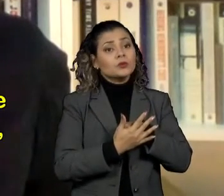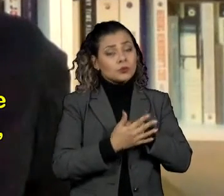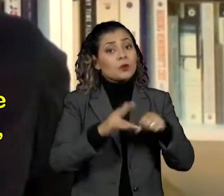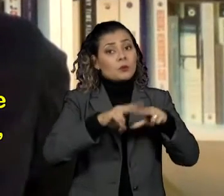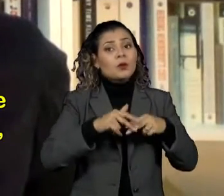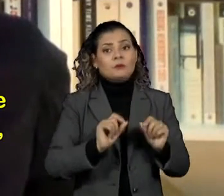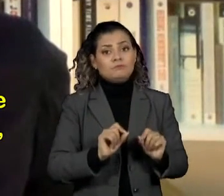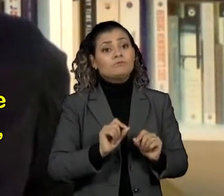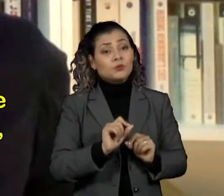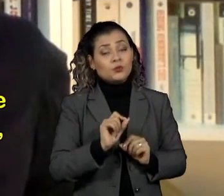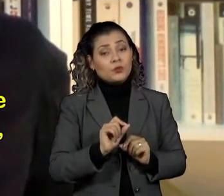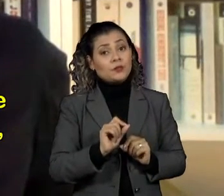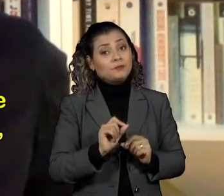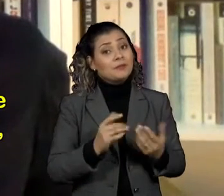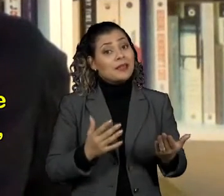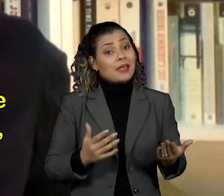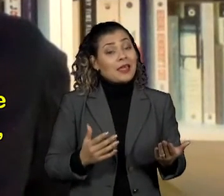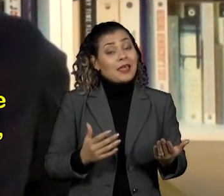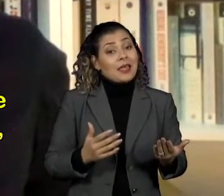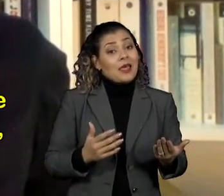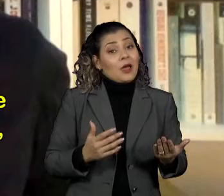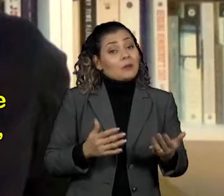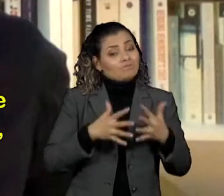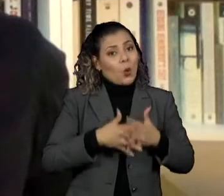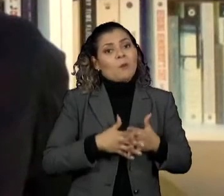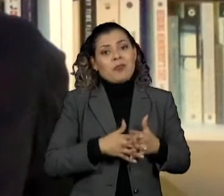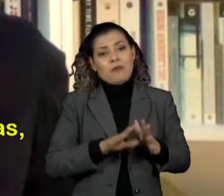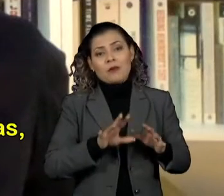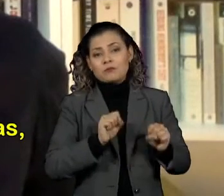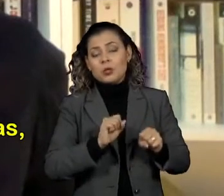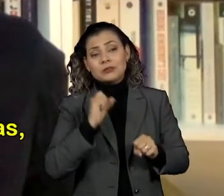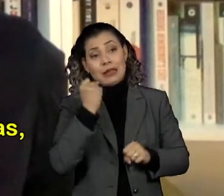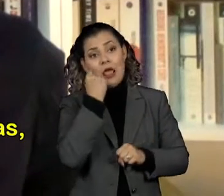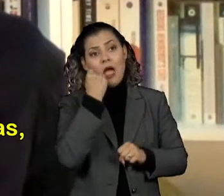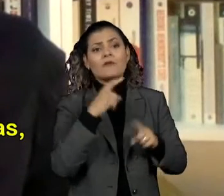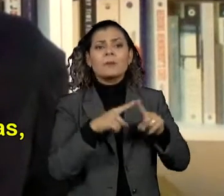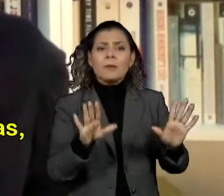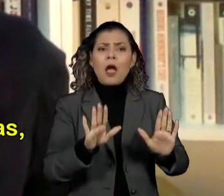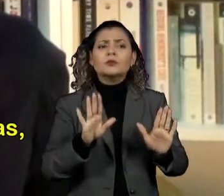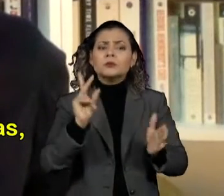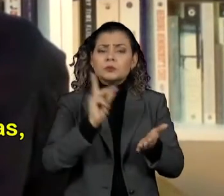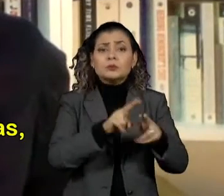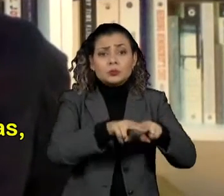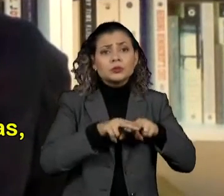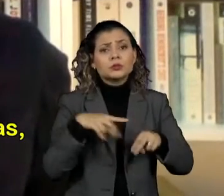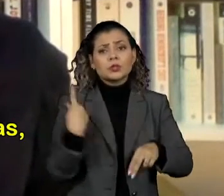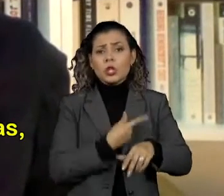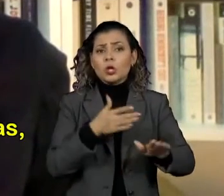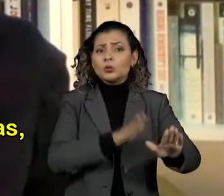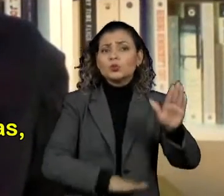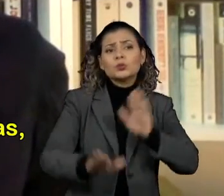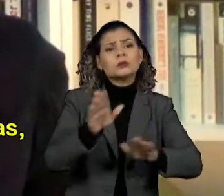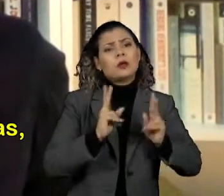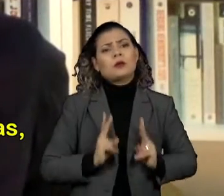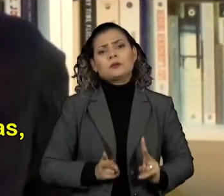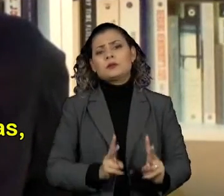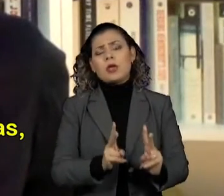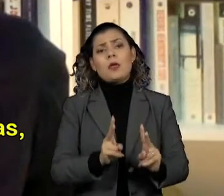COVID-19. And so we have been especially careful